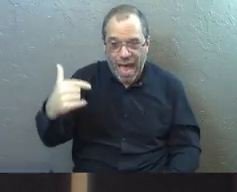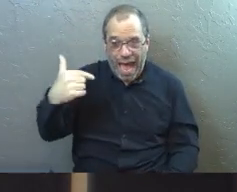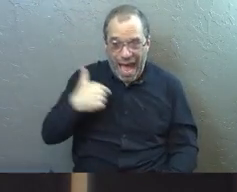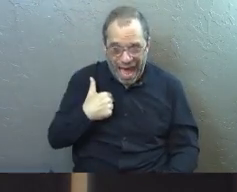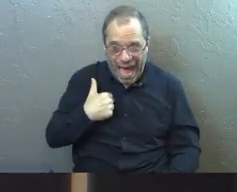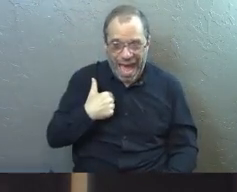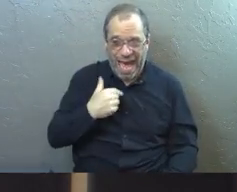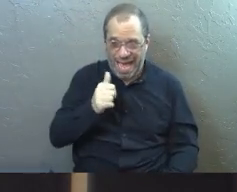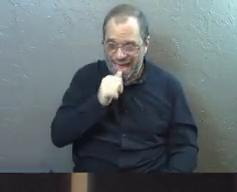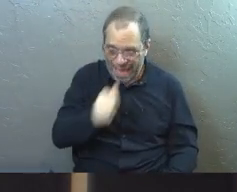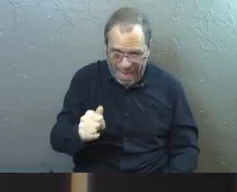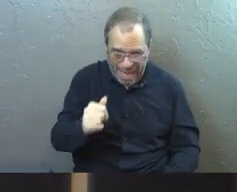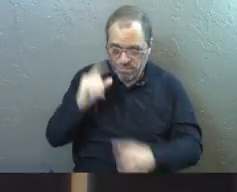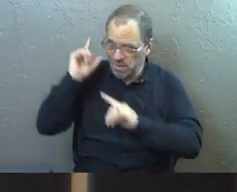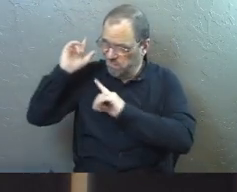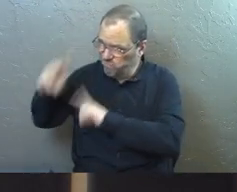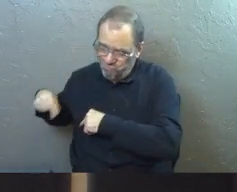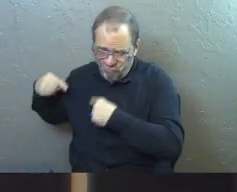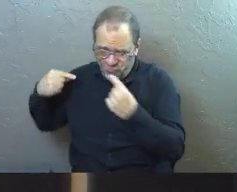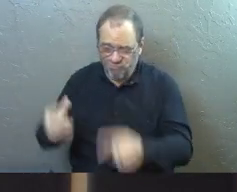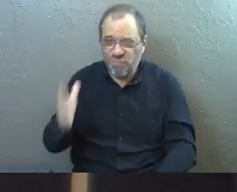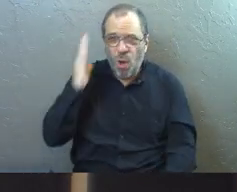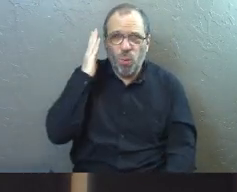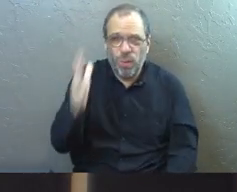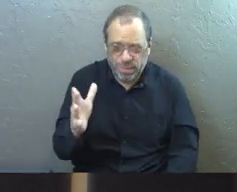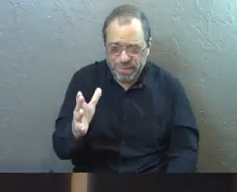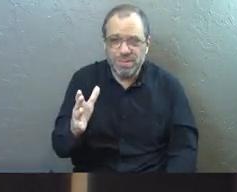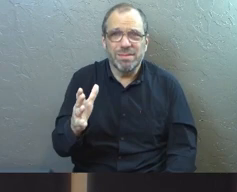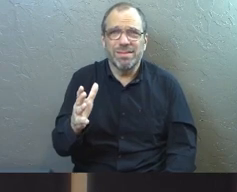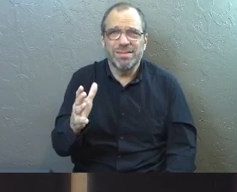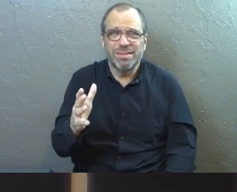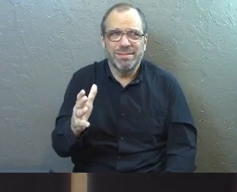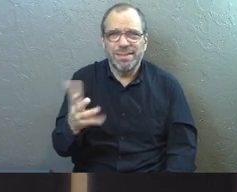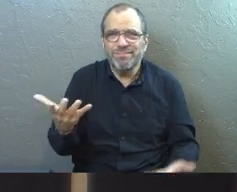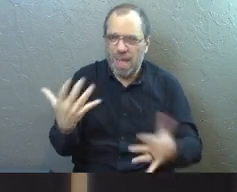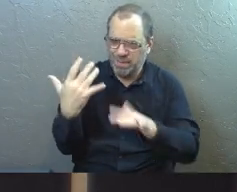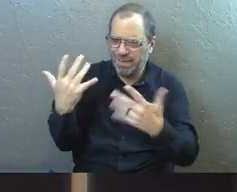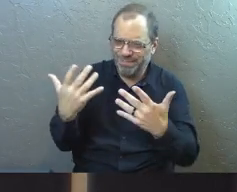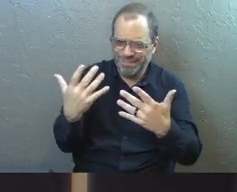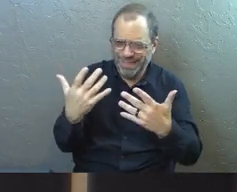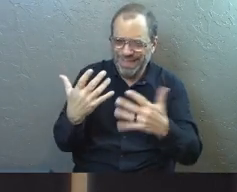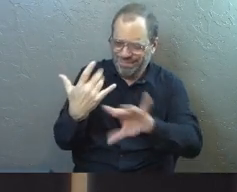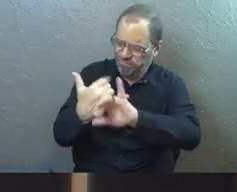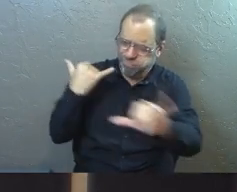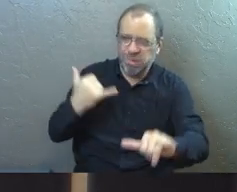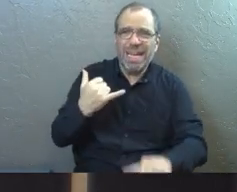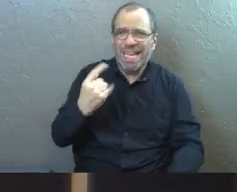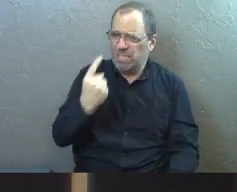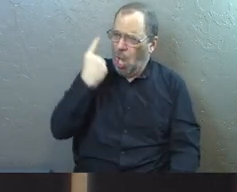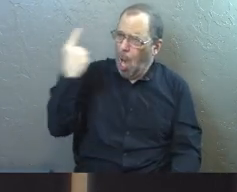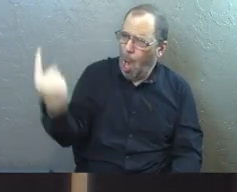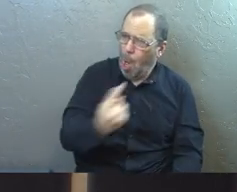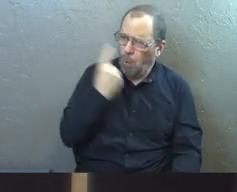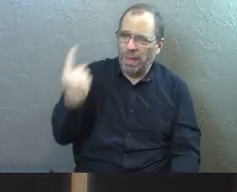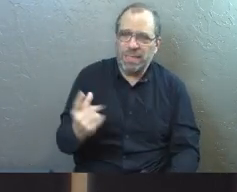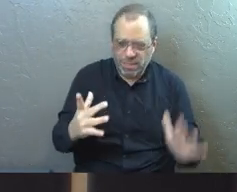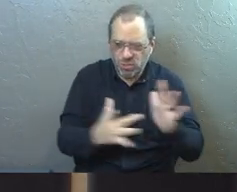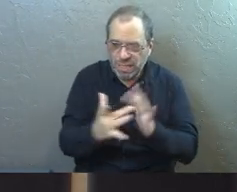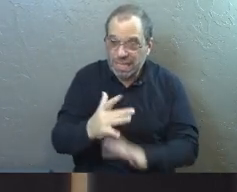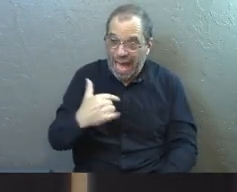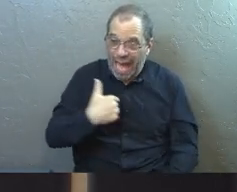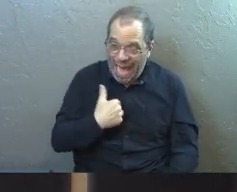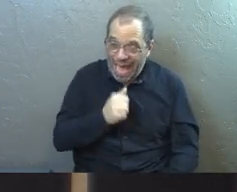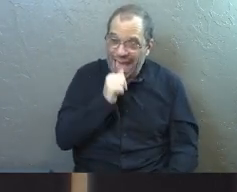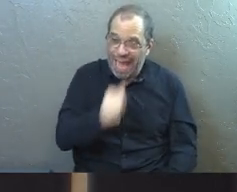am who I am. I have been who I have been. I will be who I will be. God is always, he's all the time. And Jesus says,